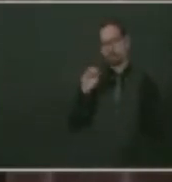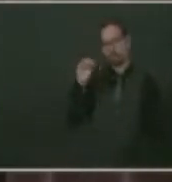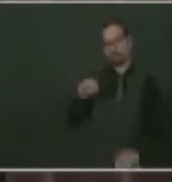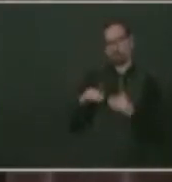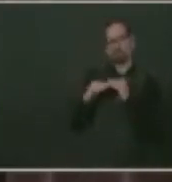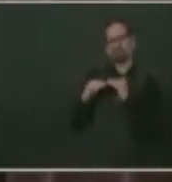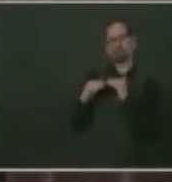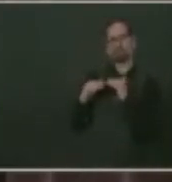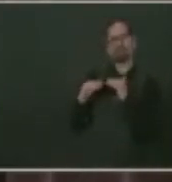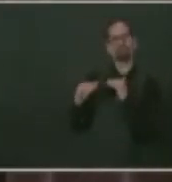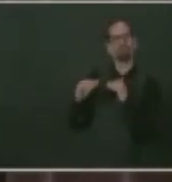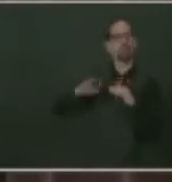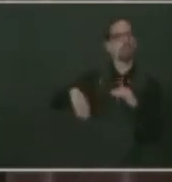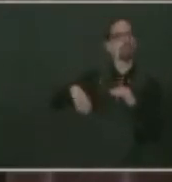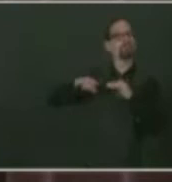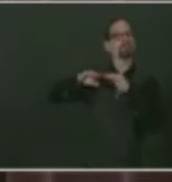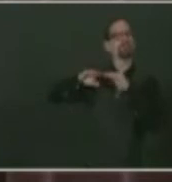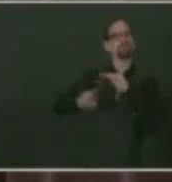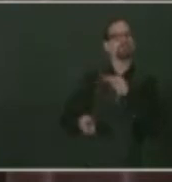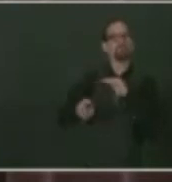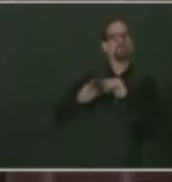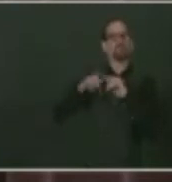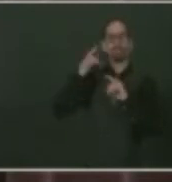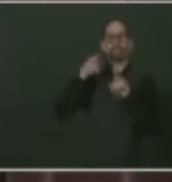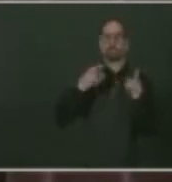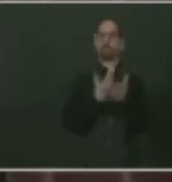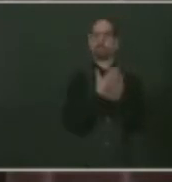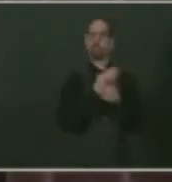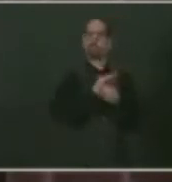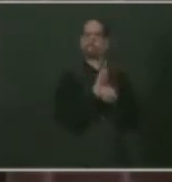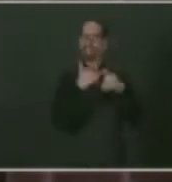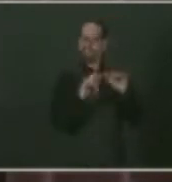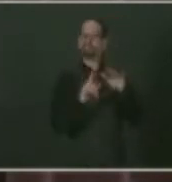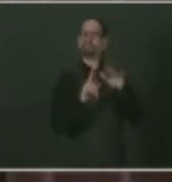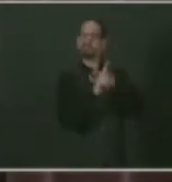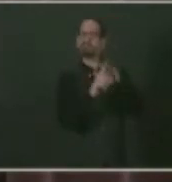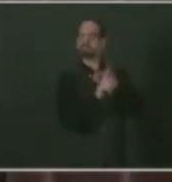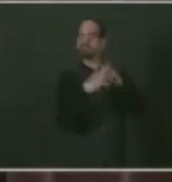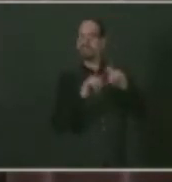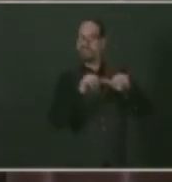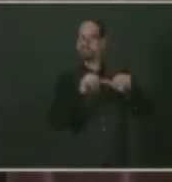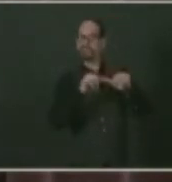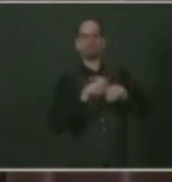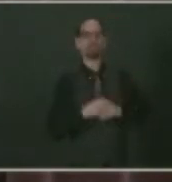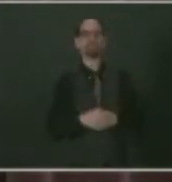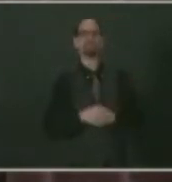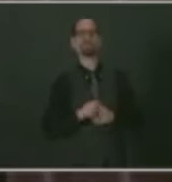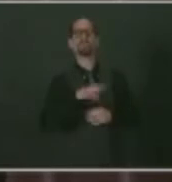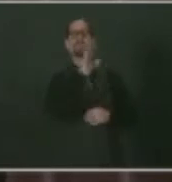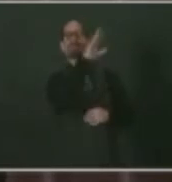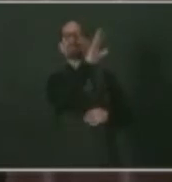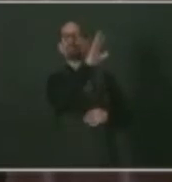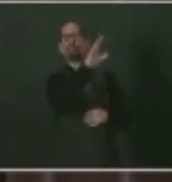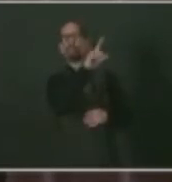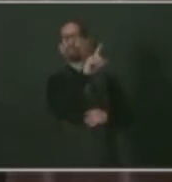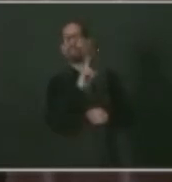it is spreading, and we need to continue to be cautious in how we're proceeding. Respectfully, at a point in time when Rhode Islanders were surveyed